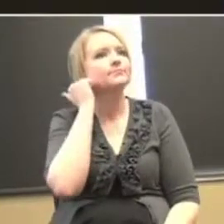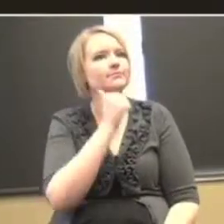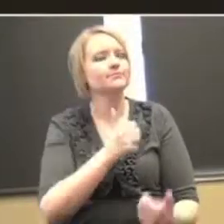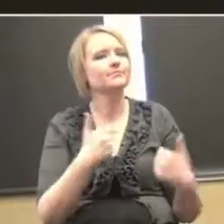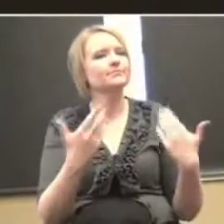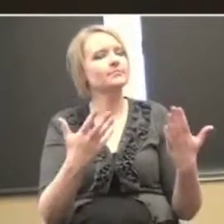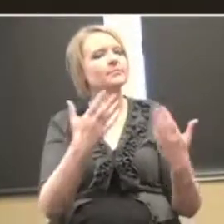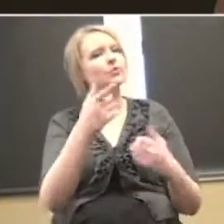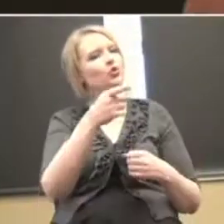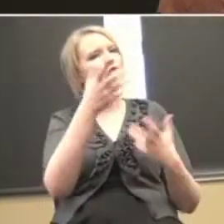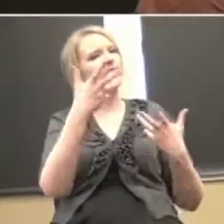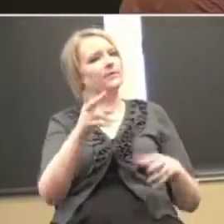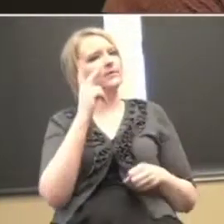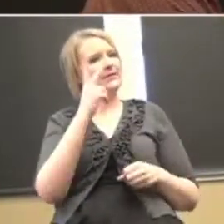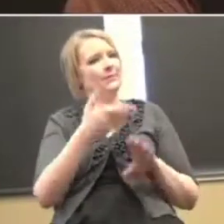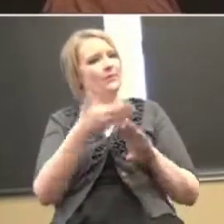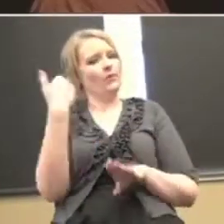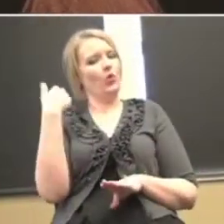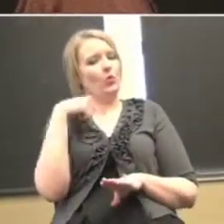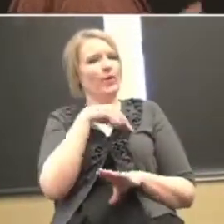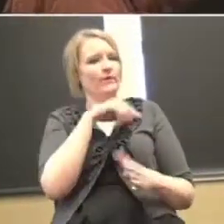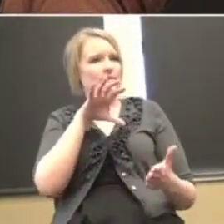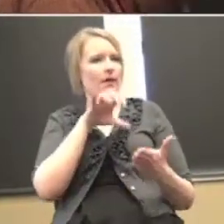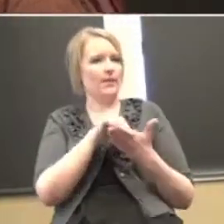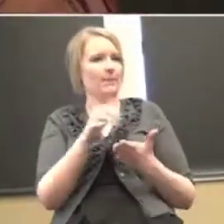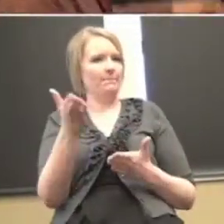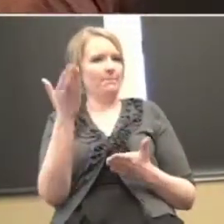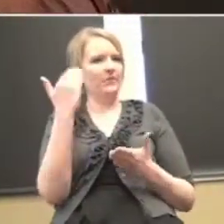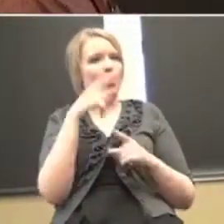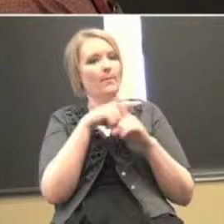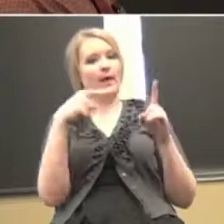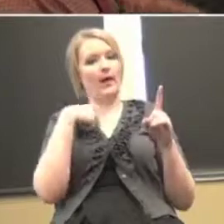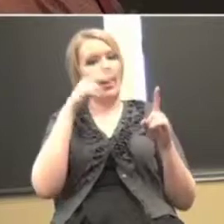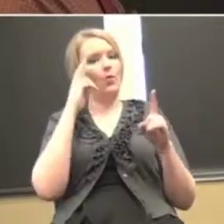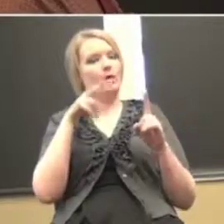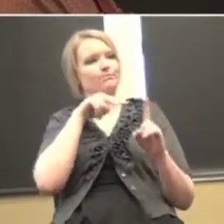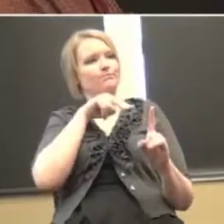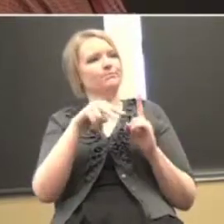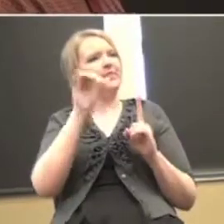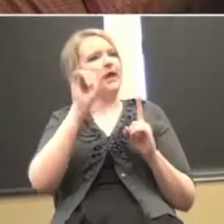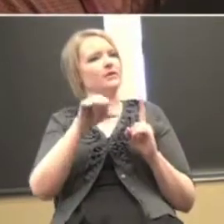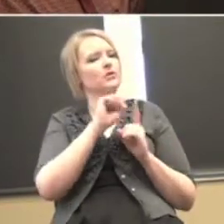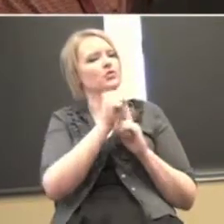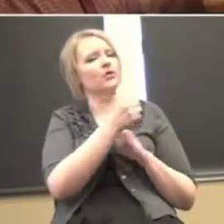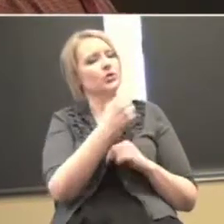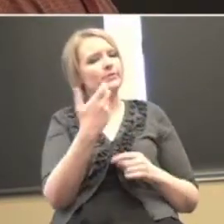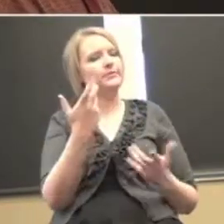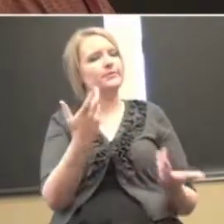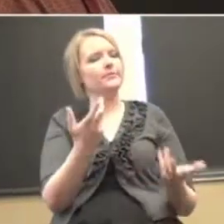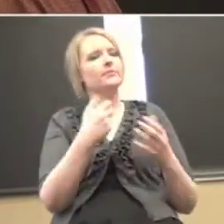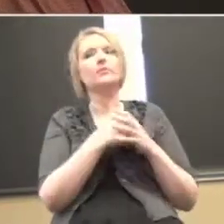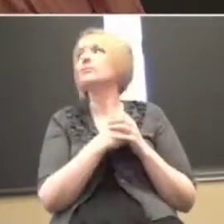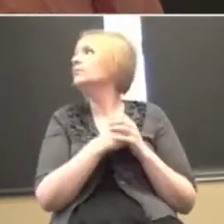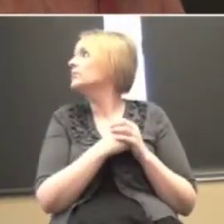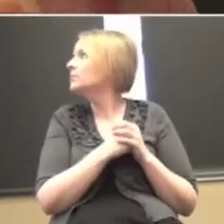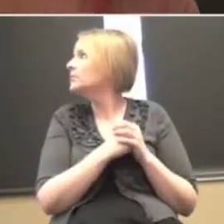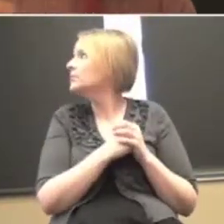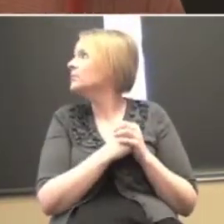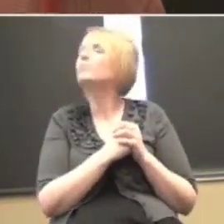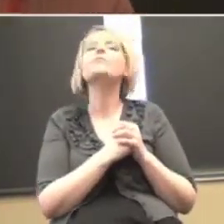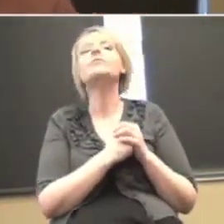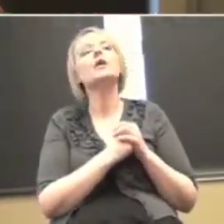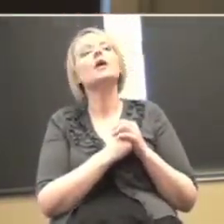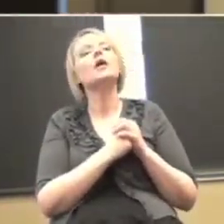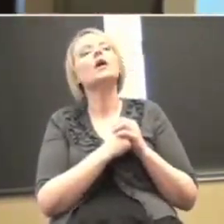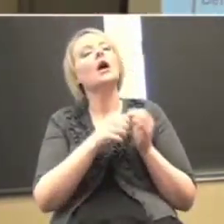So you've seen this before, we've done this kind of thing before, but I might look at this kind of situation and say okay, just basically a quick graph. Again, a